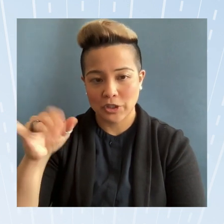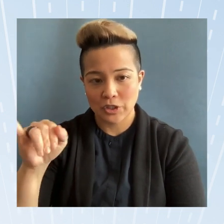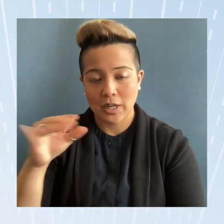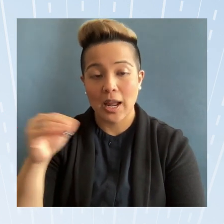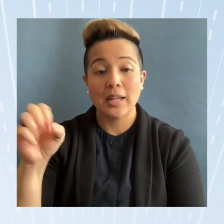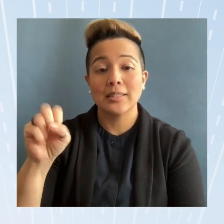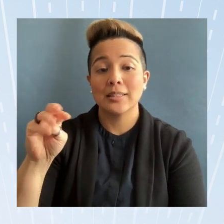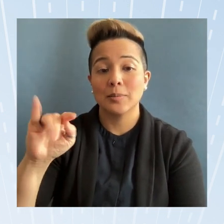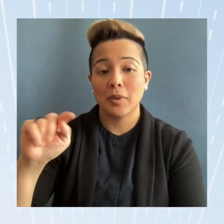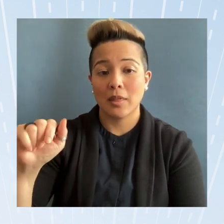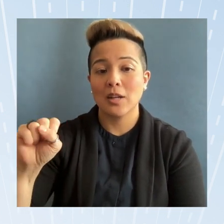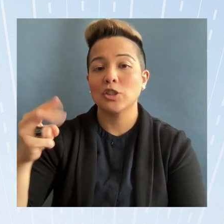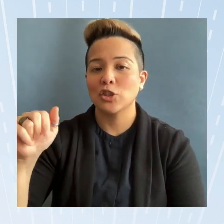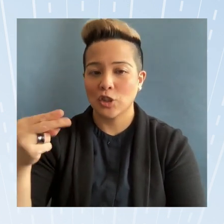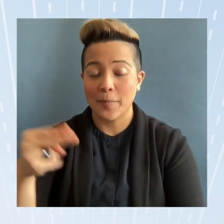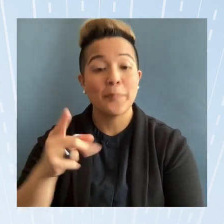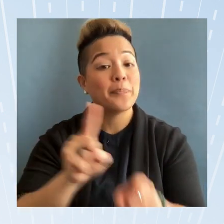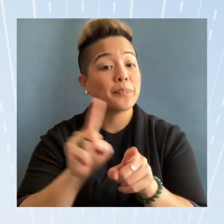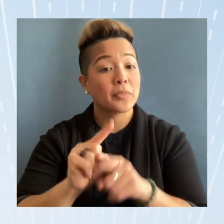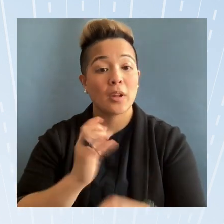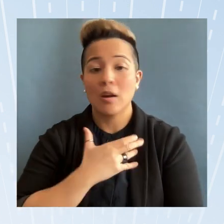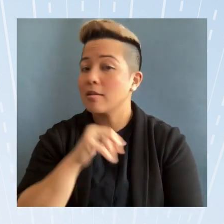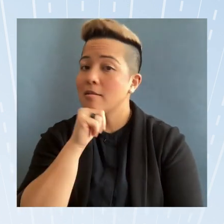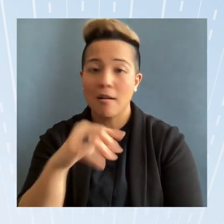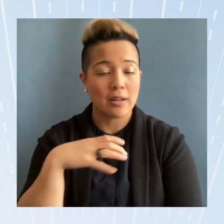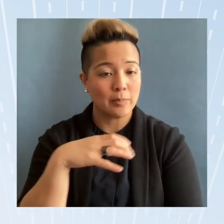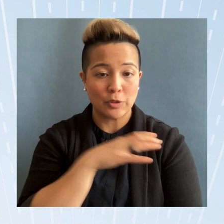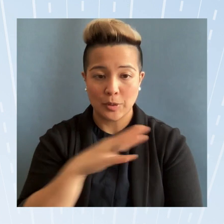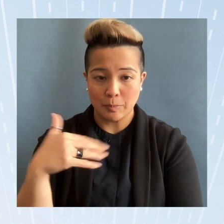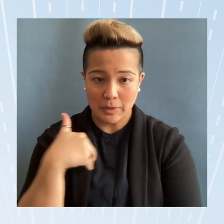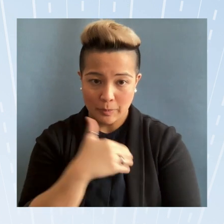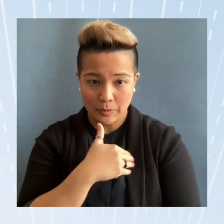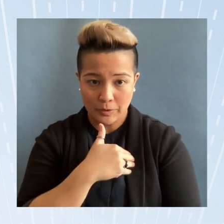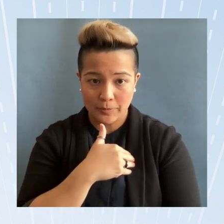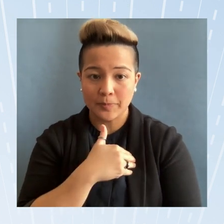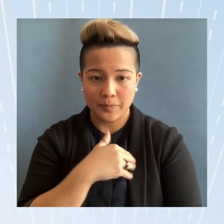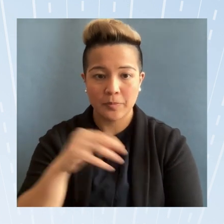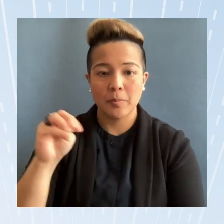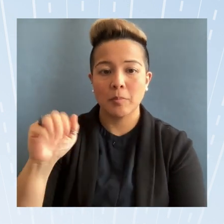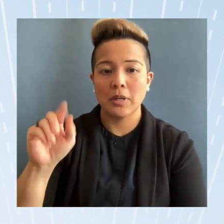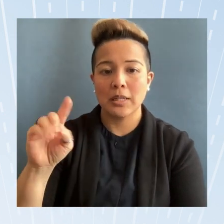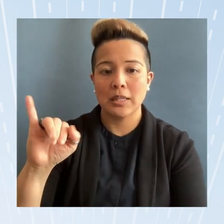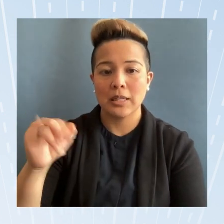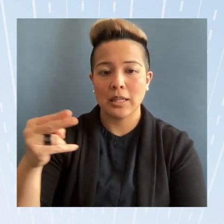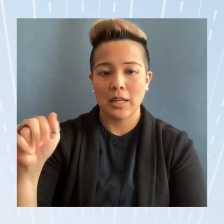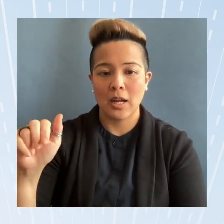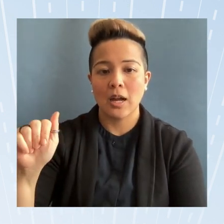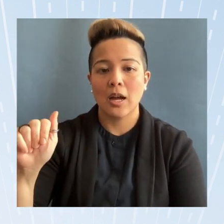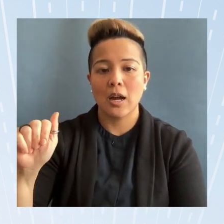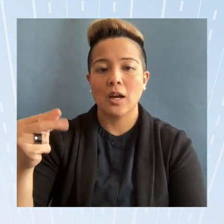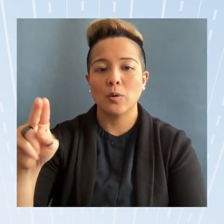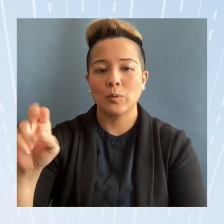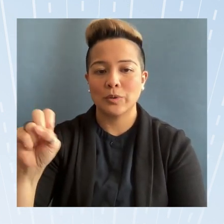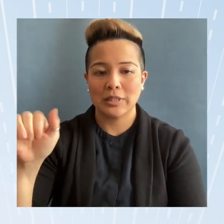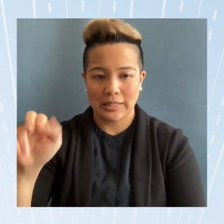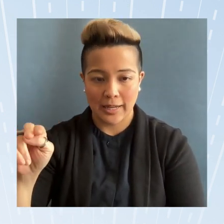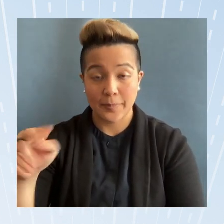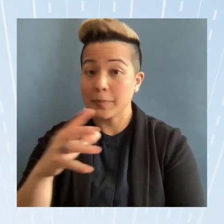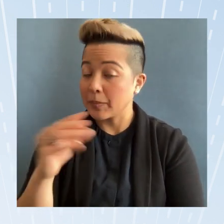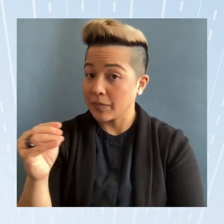as well as our non-commissioned member Madiha Hussain and